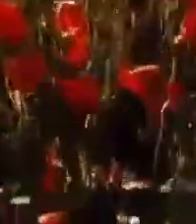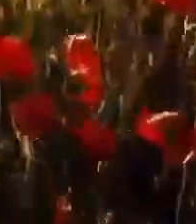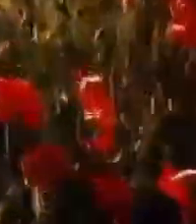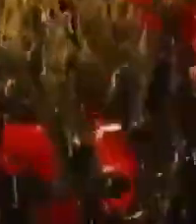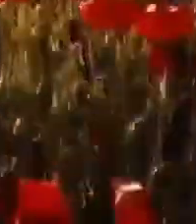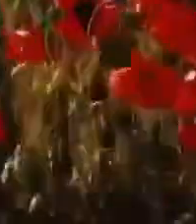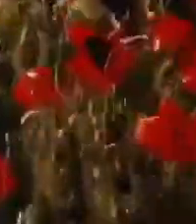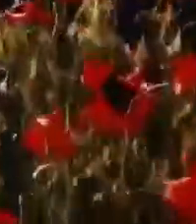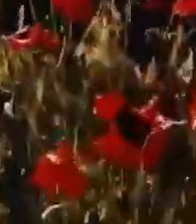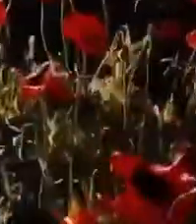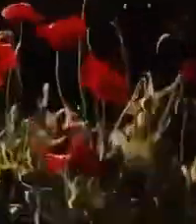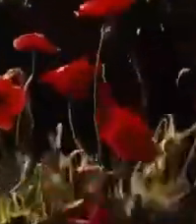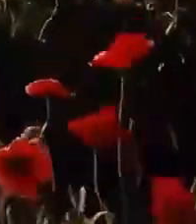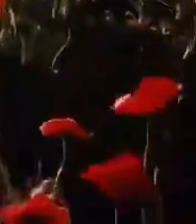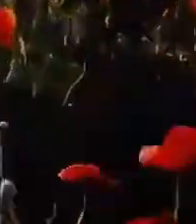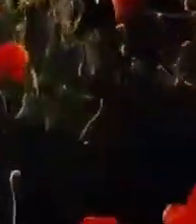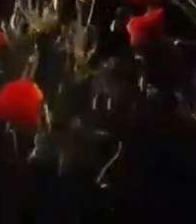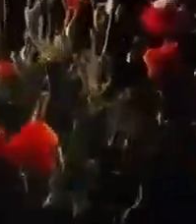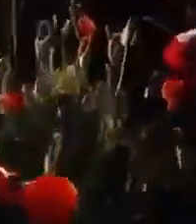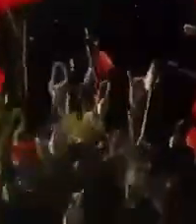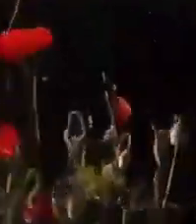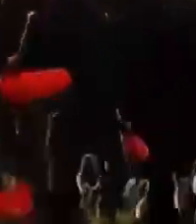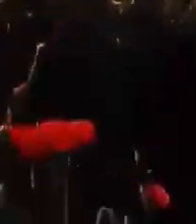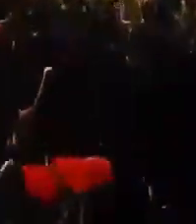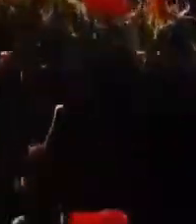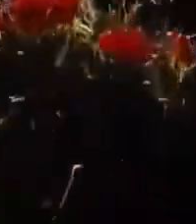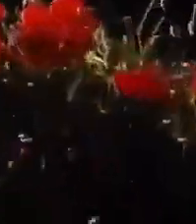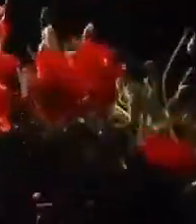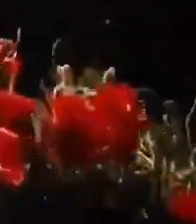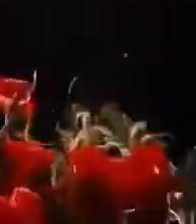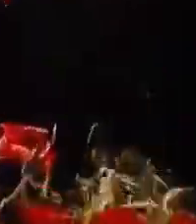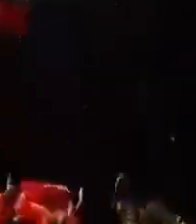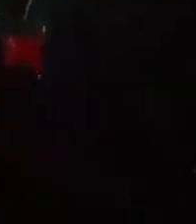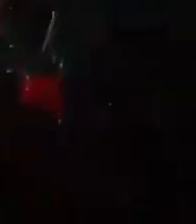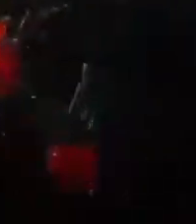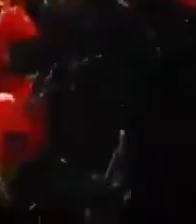in the blood of Jesus God's Son